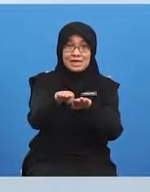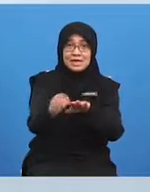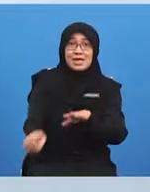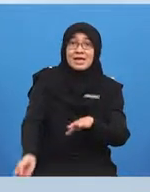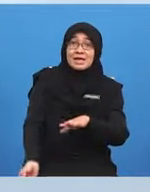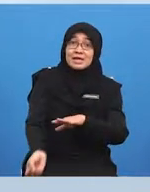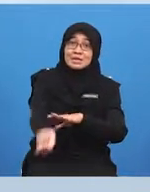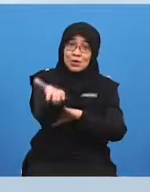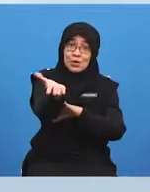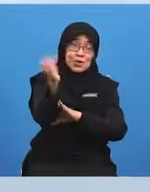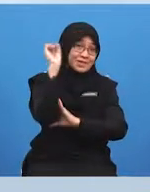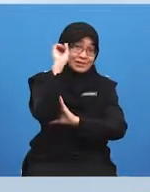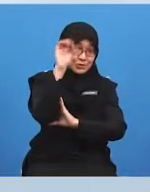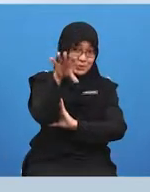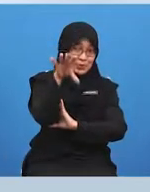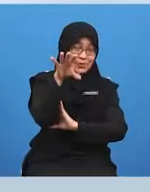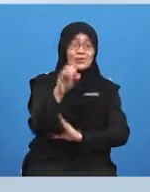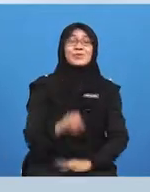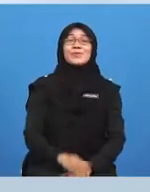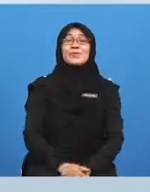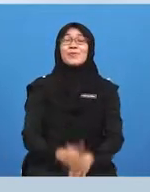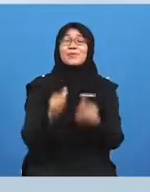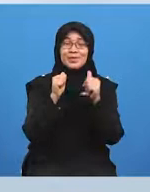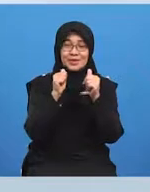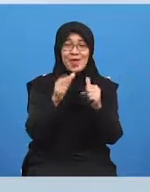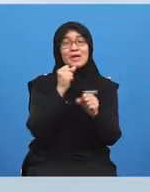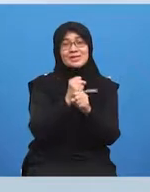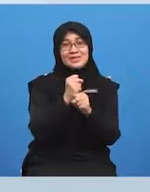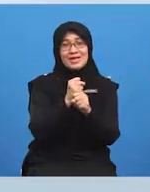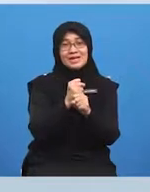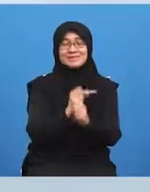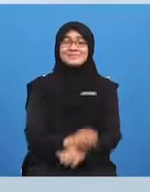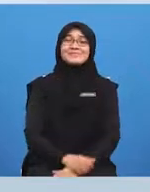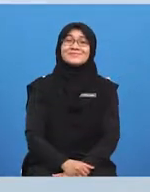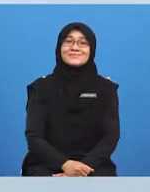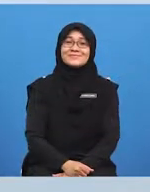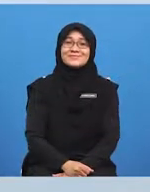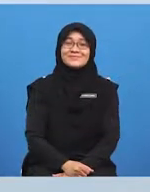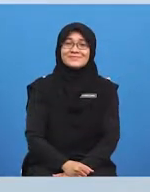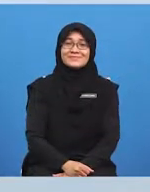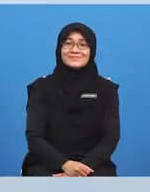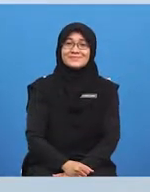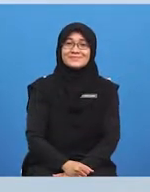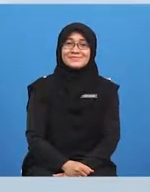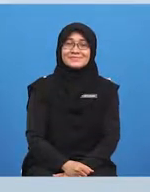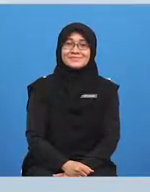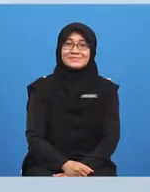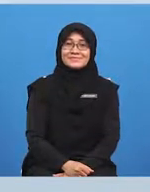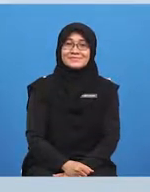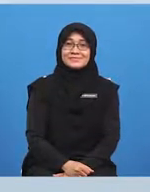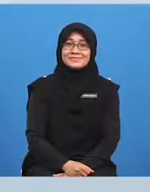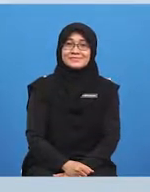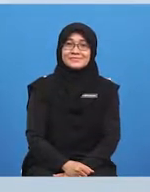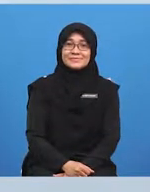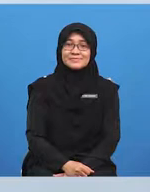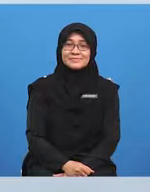step in there you go great job boys and girls let's put them to sleep